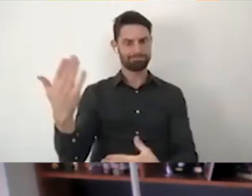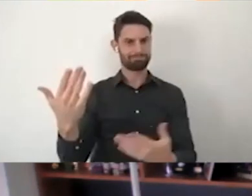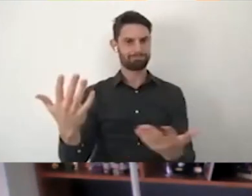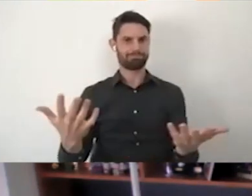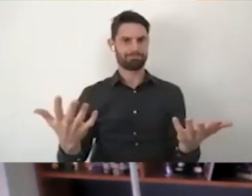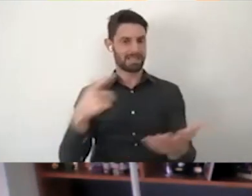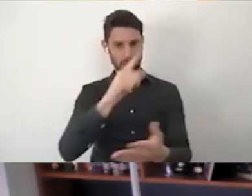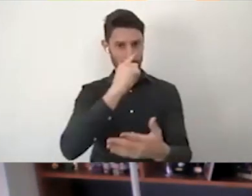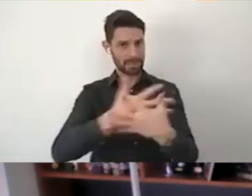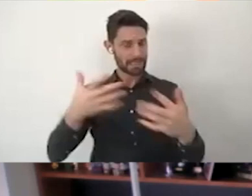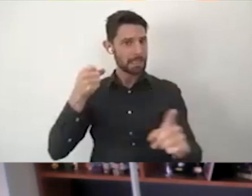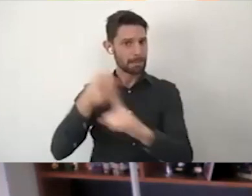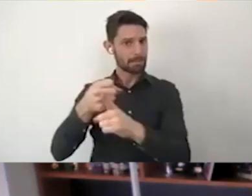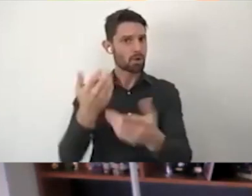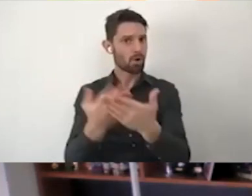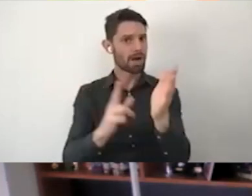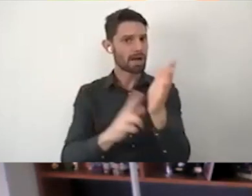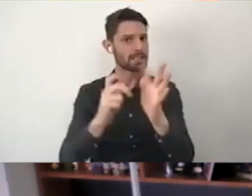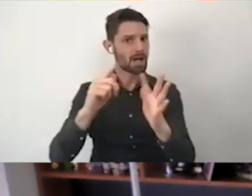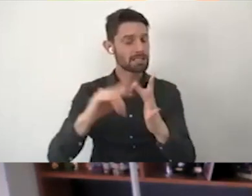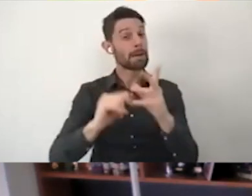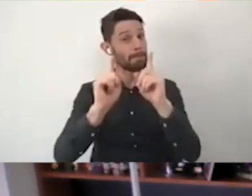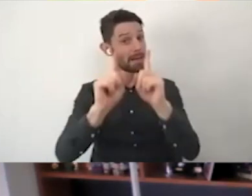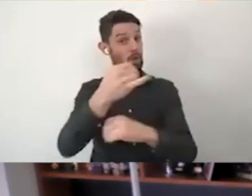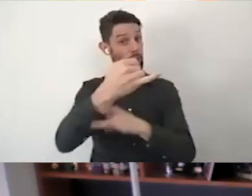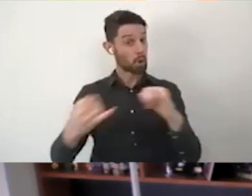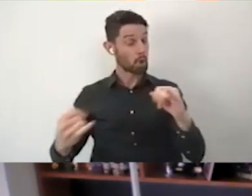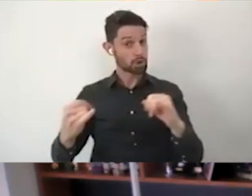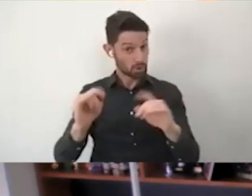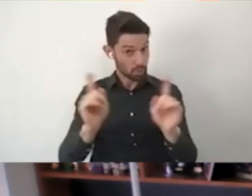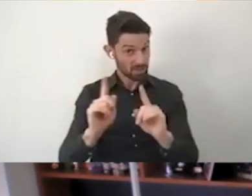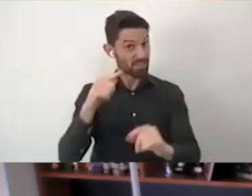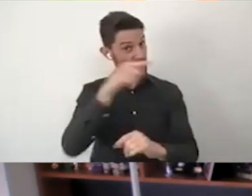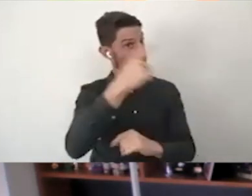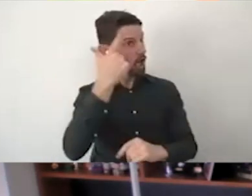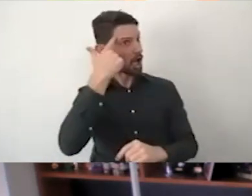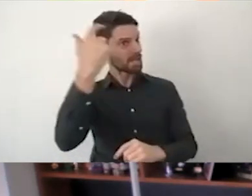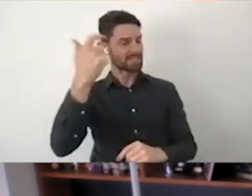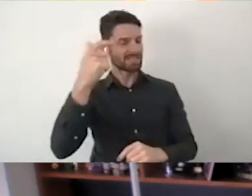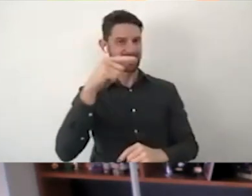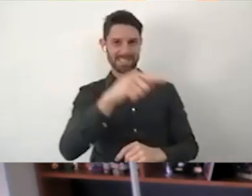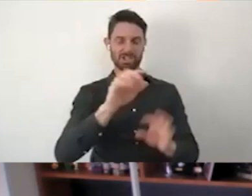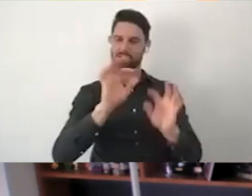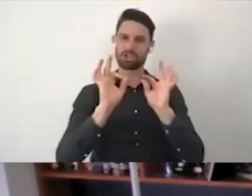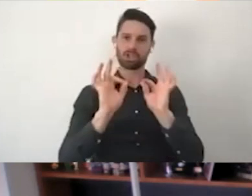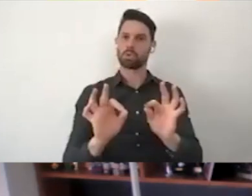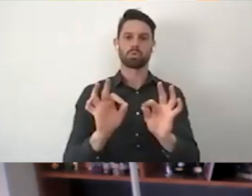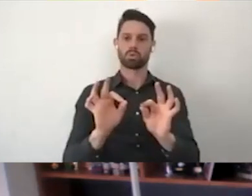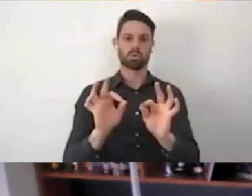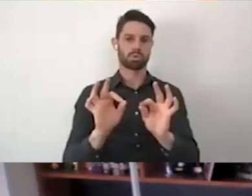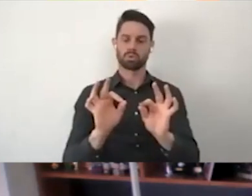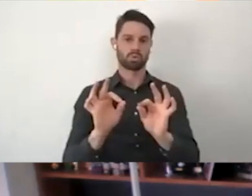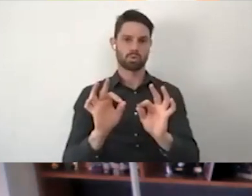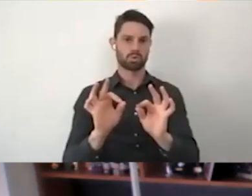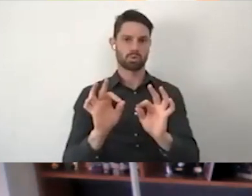But I think the most important one is that the proposed reforms fail to properly address the underlying